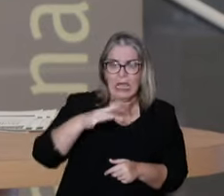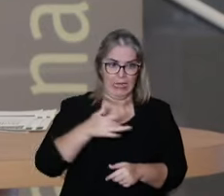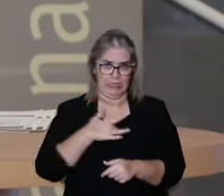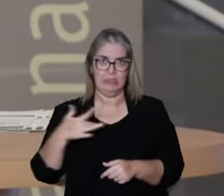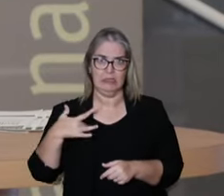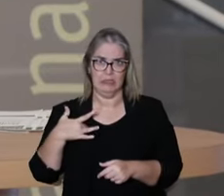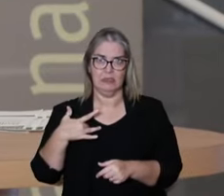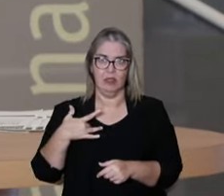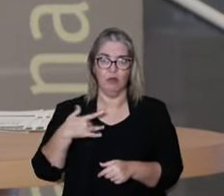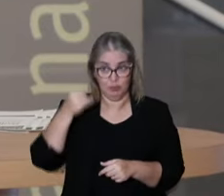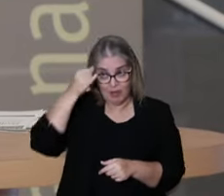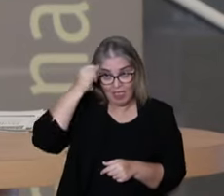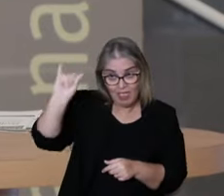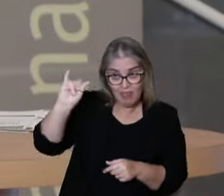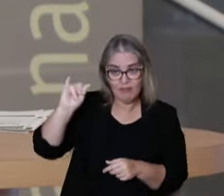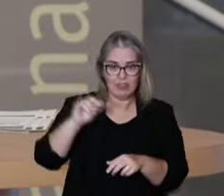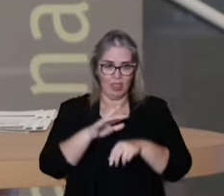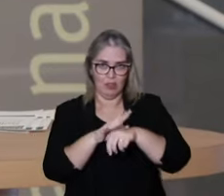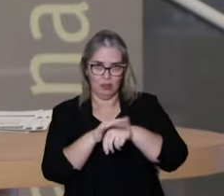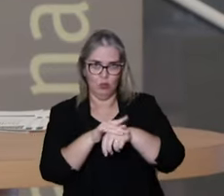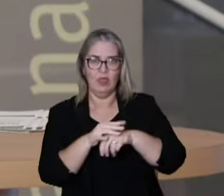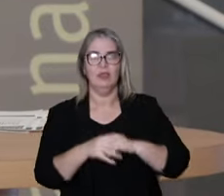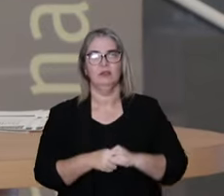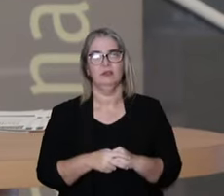That is very strong in collective health.